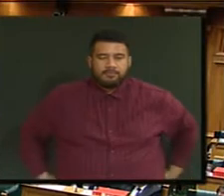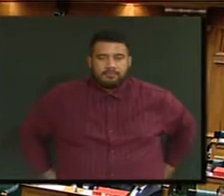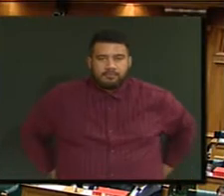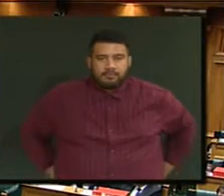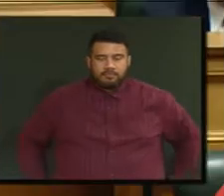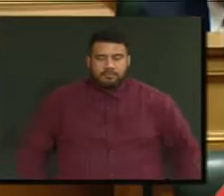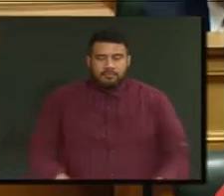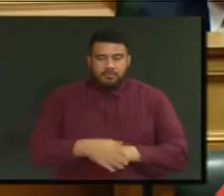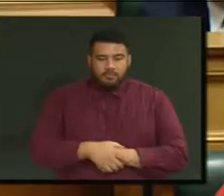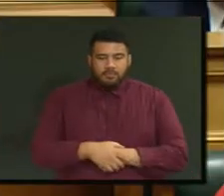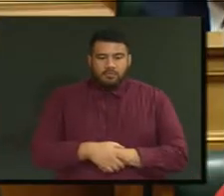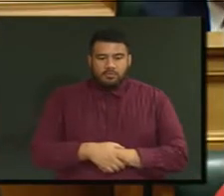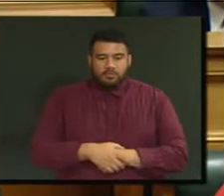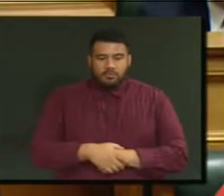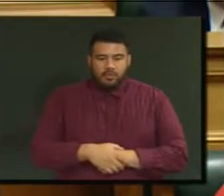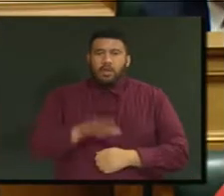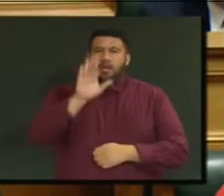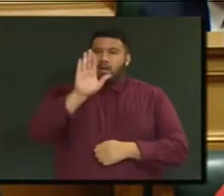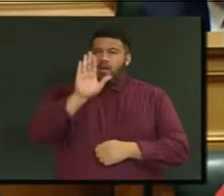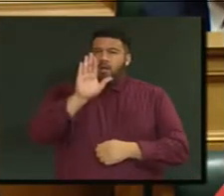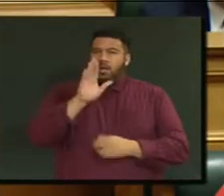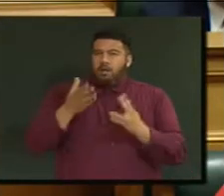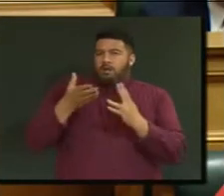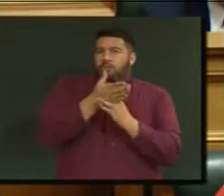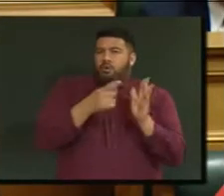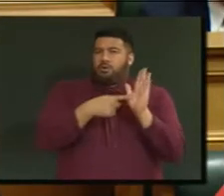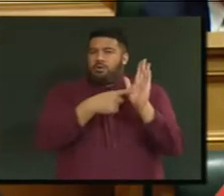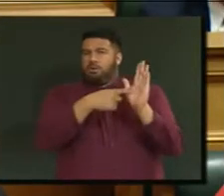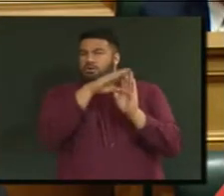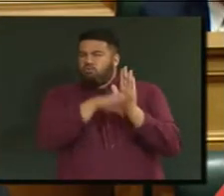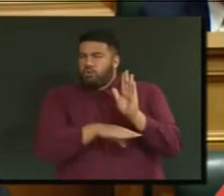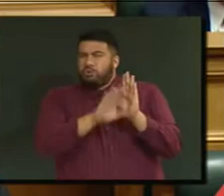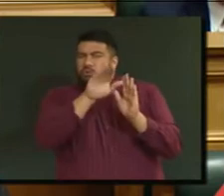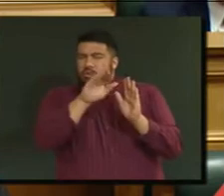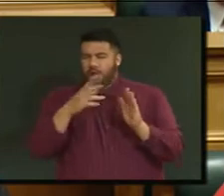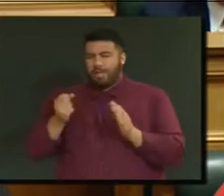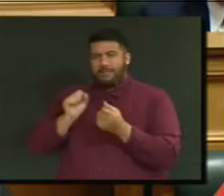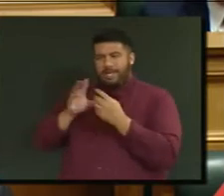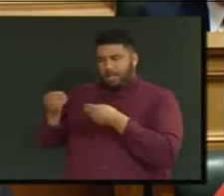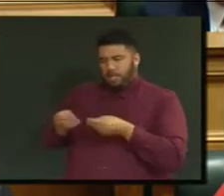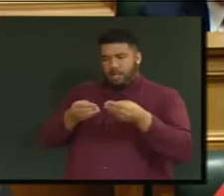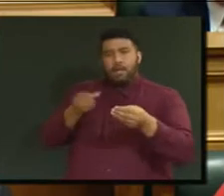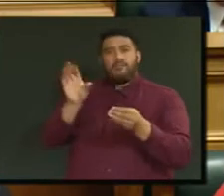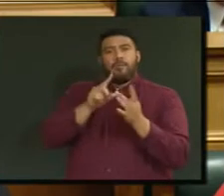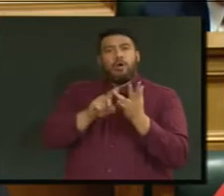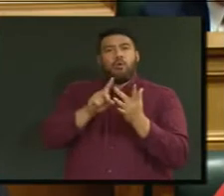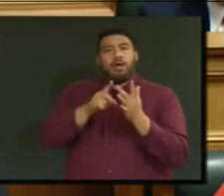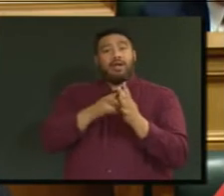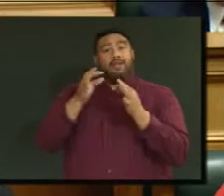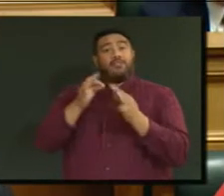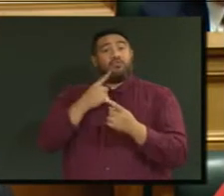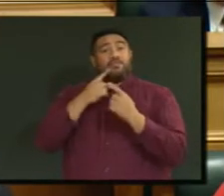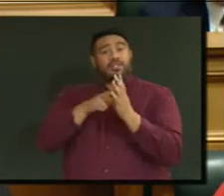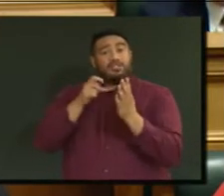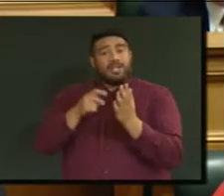I seek to leave to table an email obtained under the Official Information Act from a staffer in the Finance